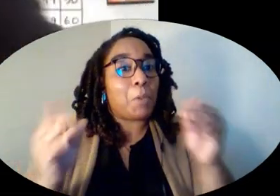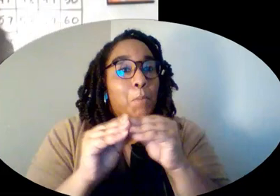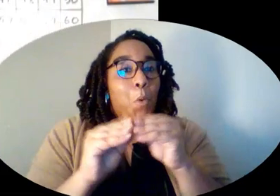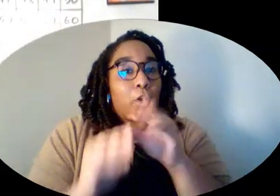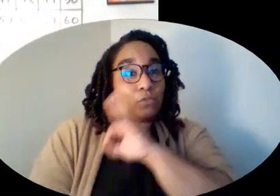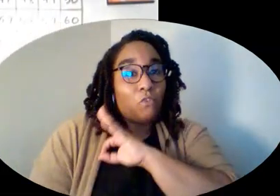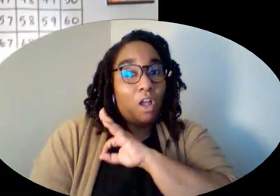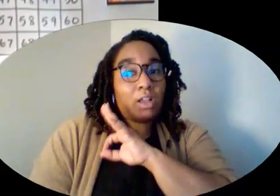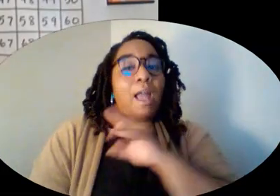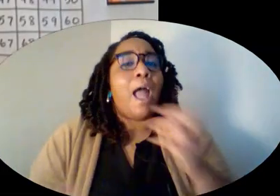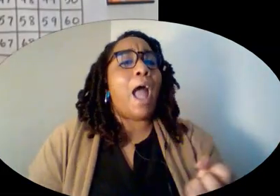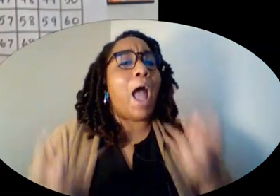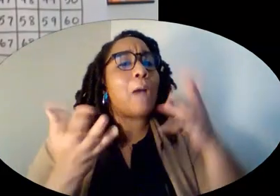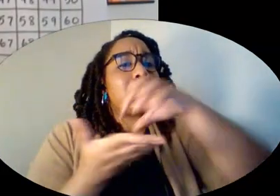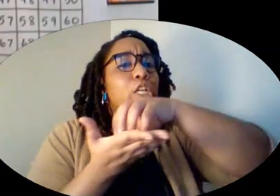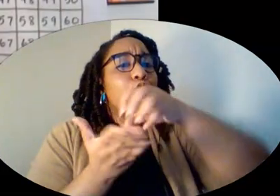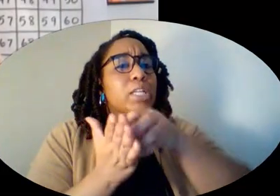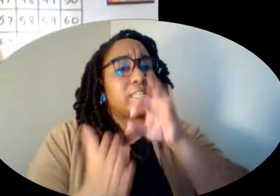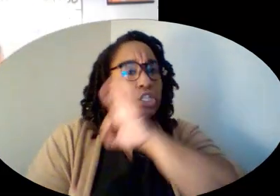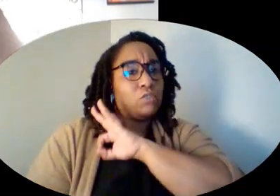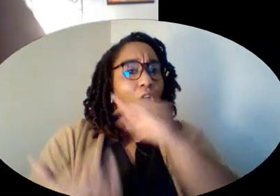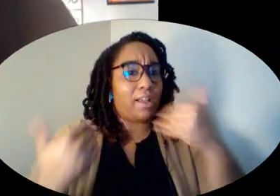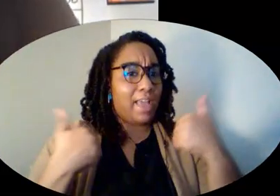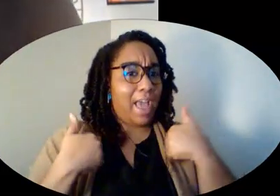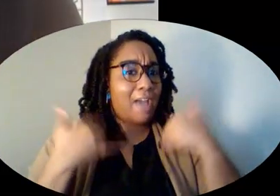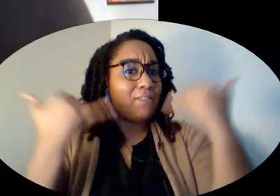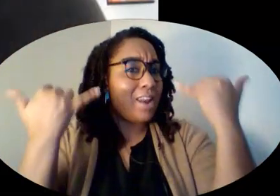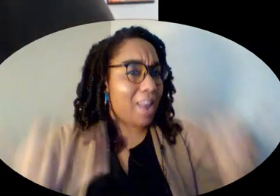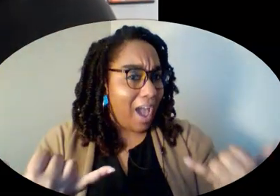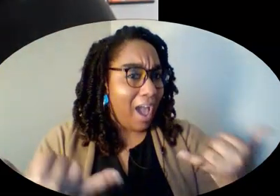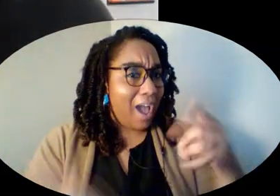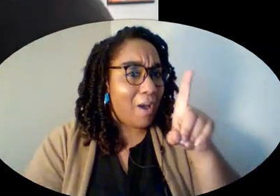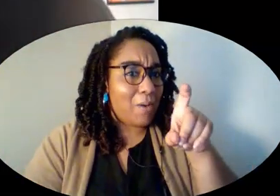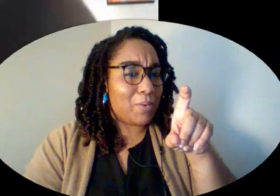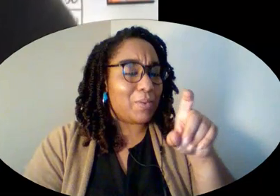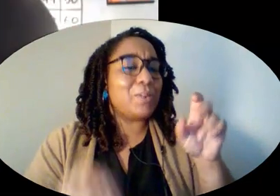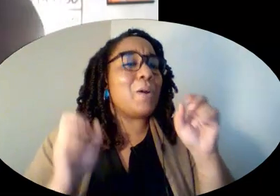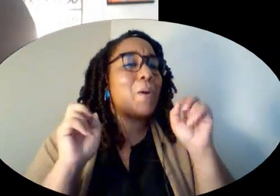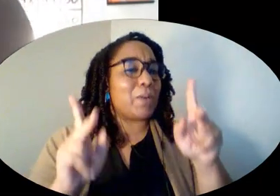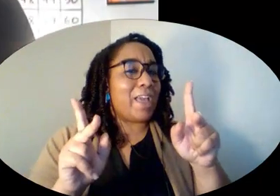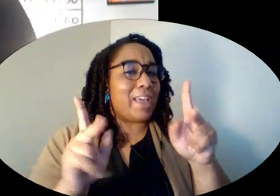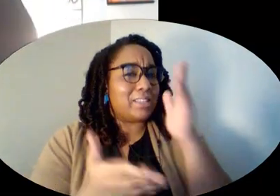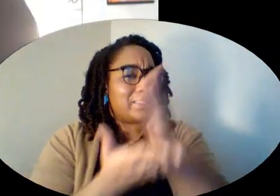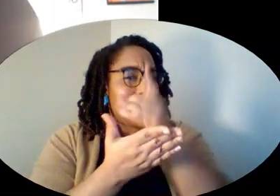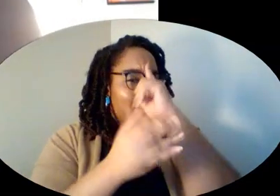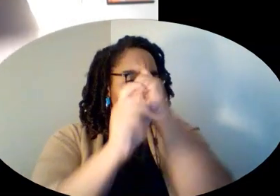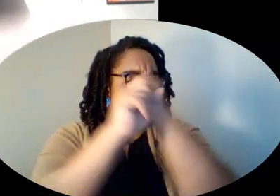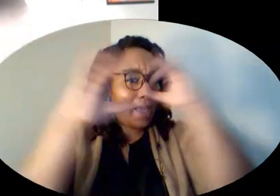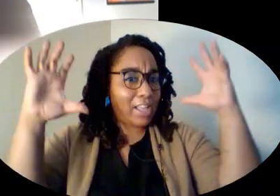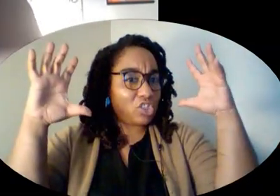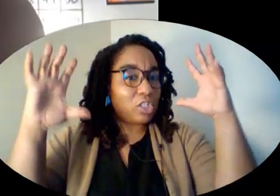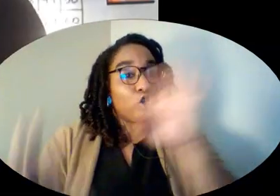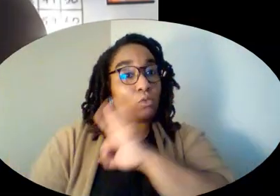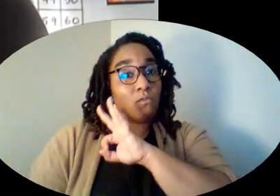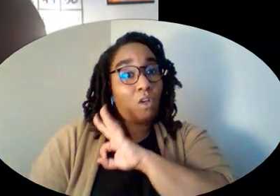how many cookies does frog have now? Okay. So let's stop to imagine it. Ready? Frog